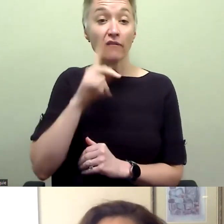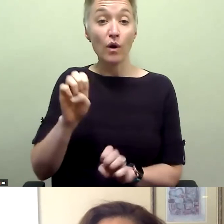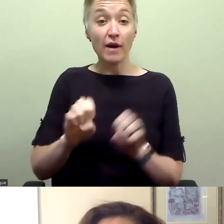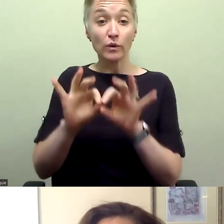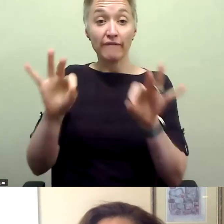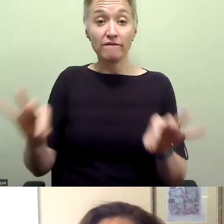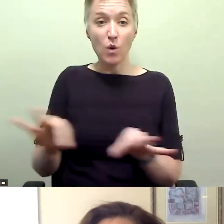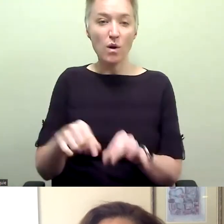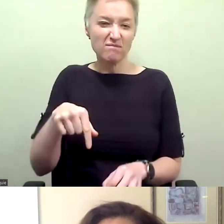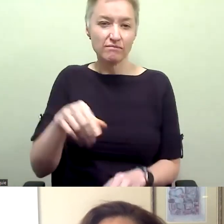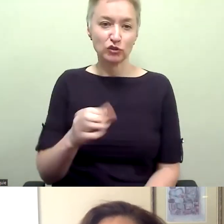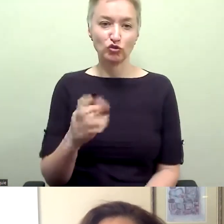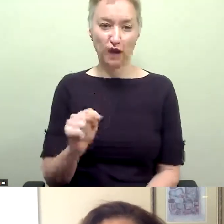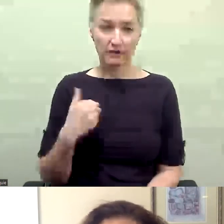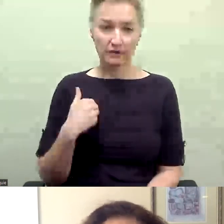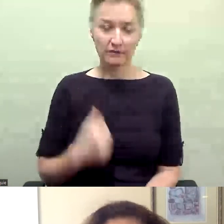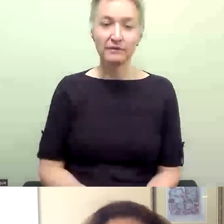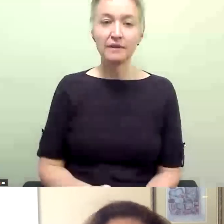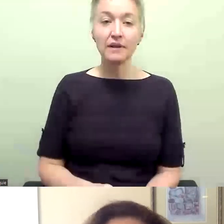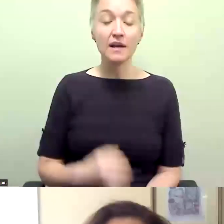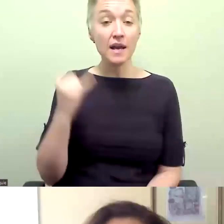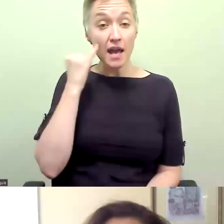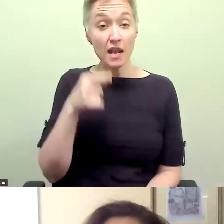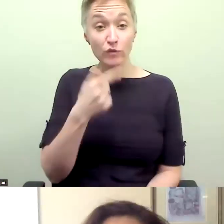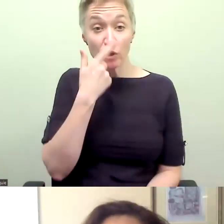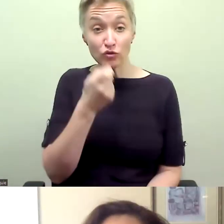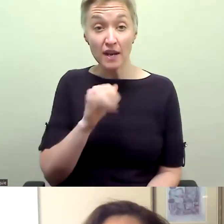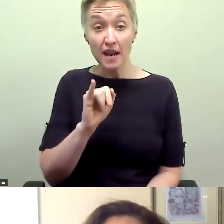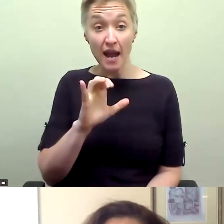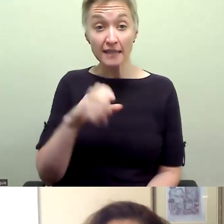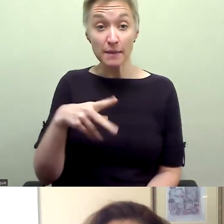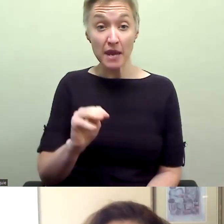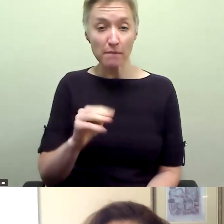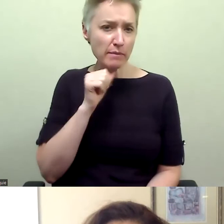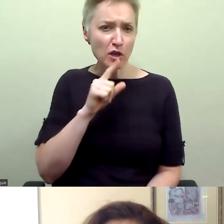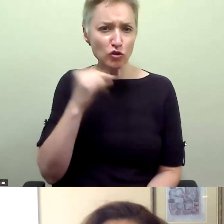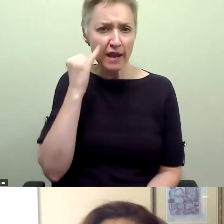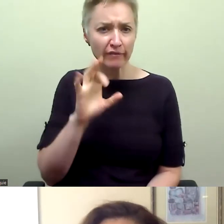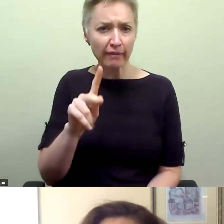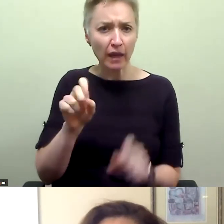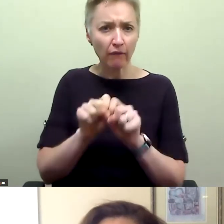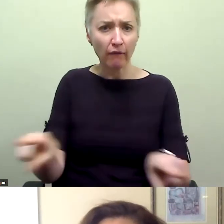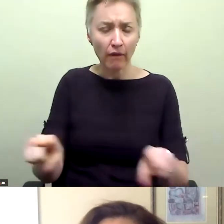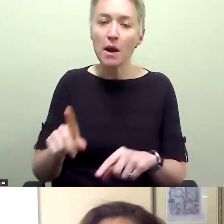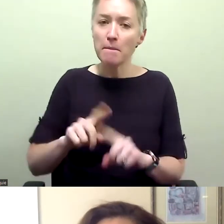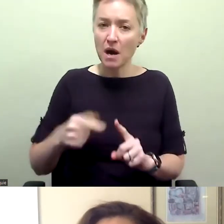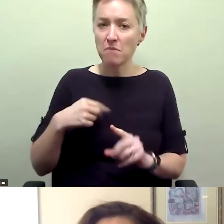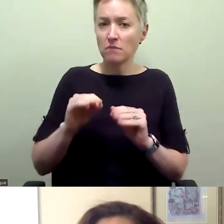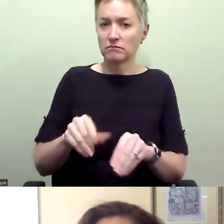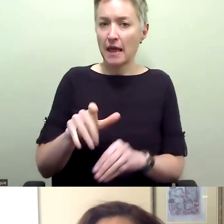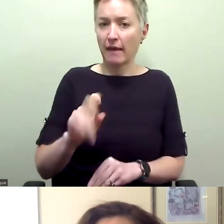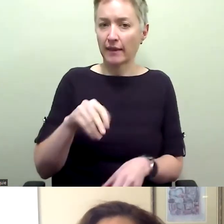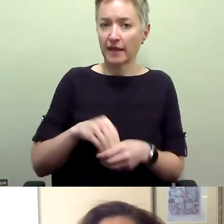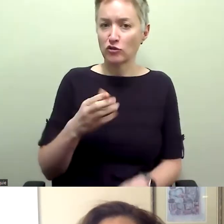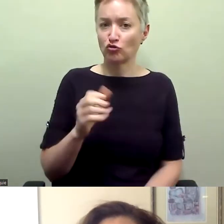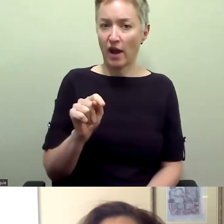is below. Um, also, if you're interested in the ICPM, I don't know if the link went out, but we'll put it in the chat right now as well. Um,